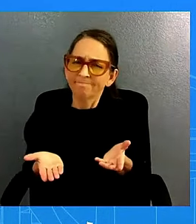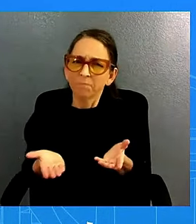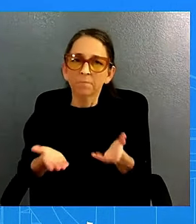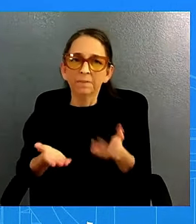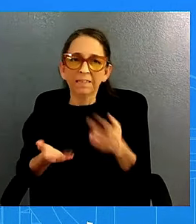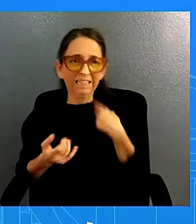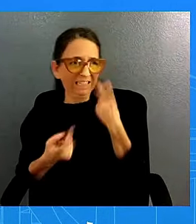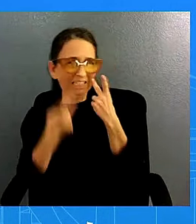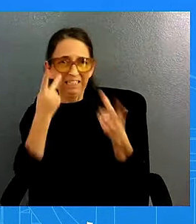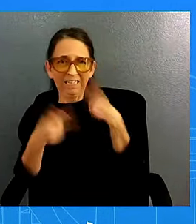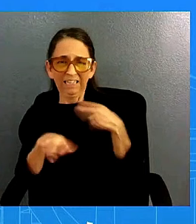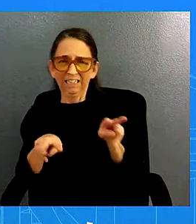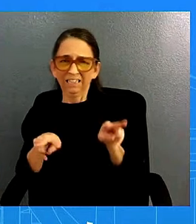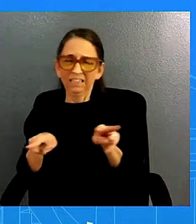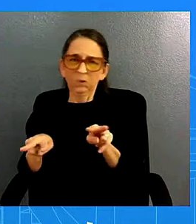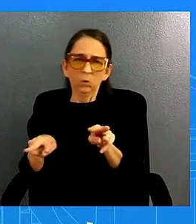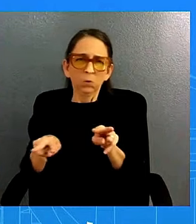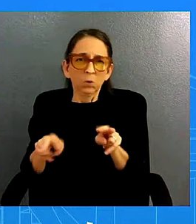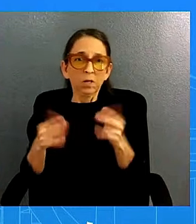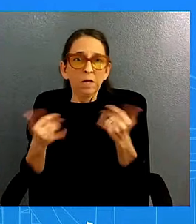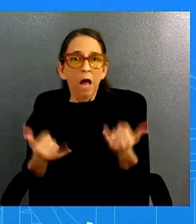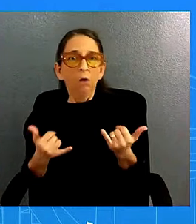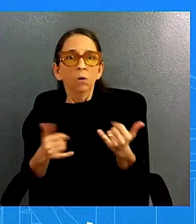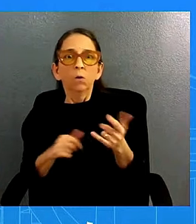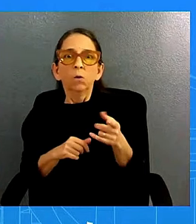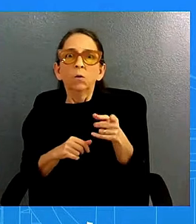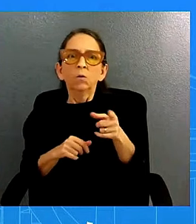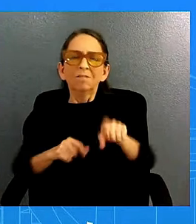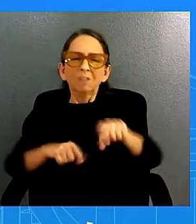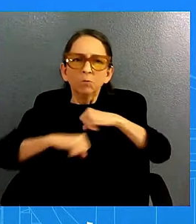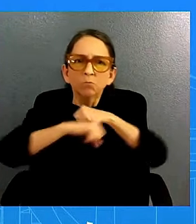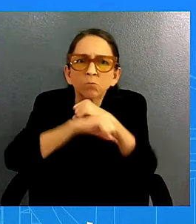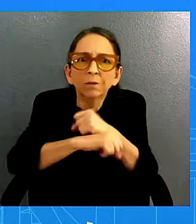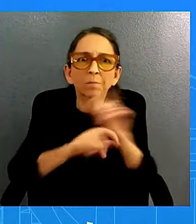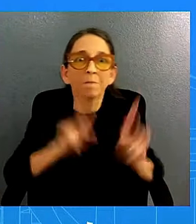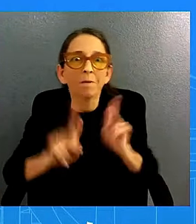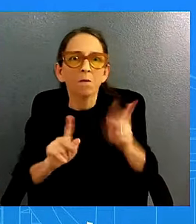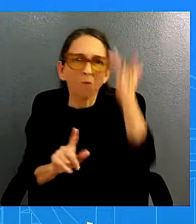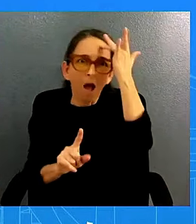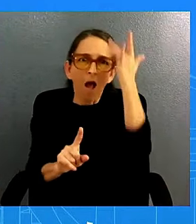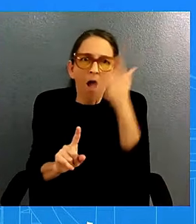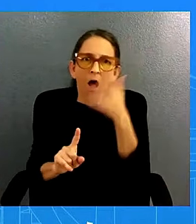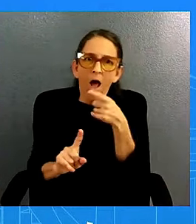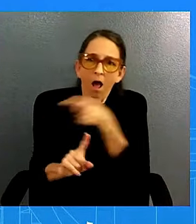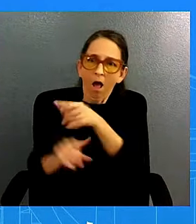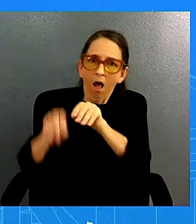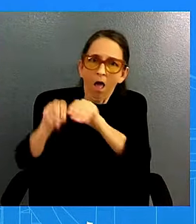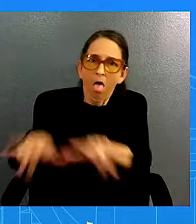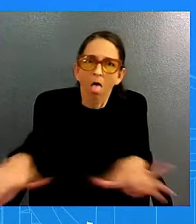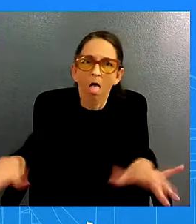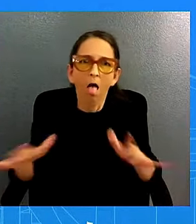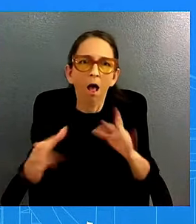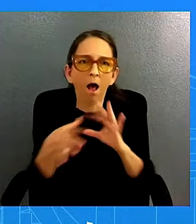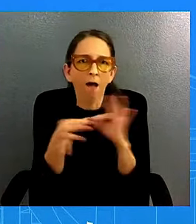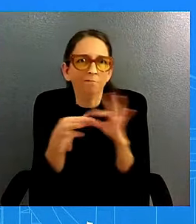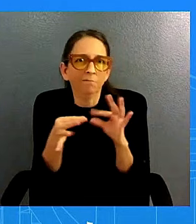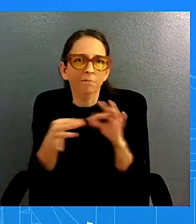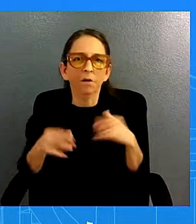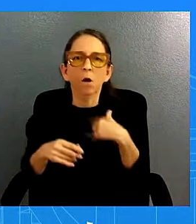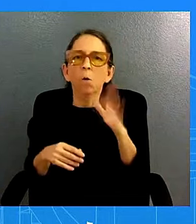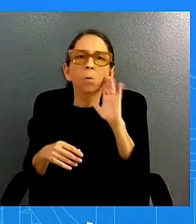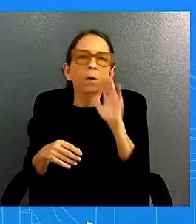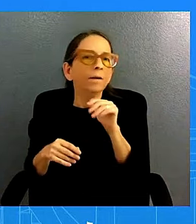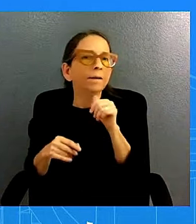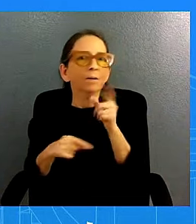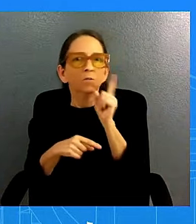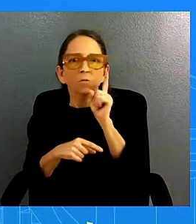on the ground to protect people uh and so look we are going to continue to denounce this we should not be tearing our communities